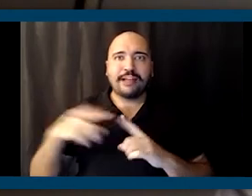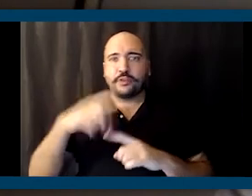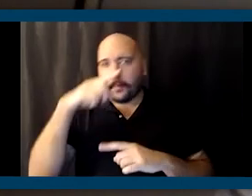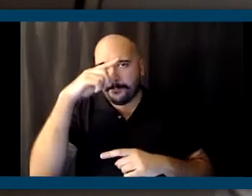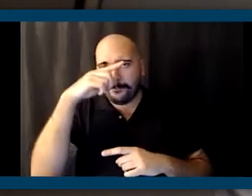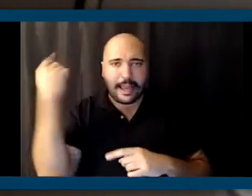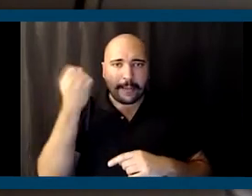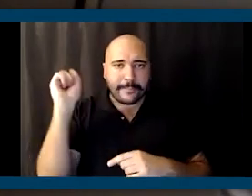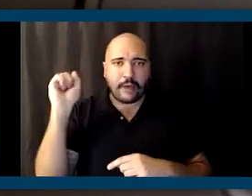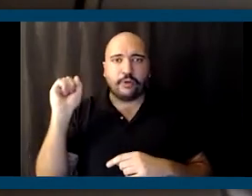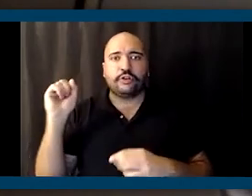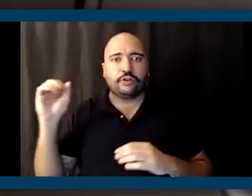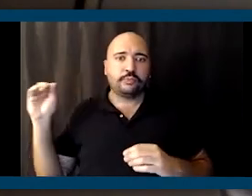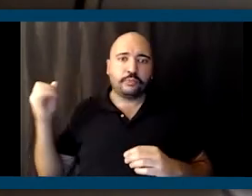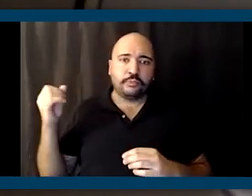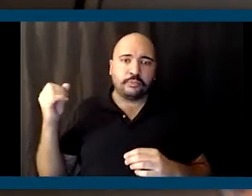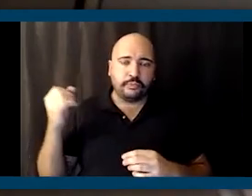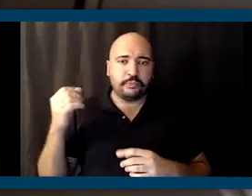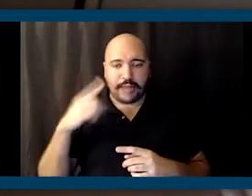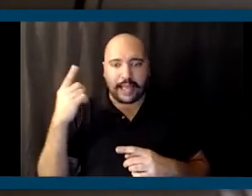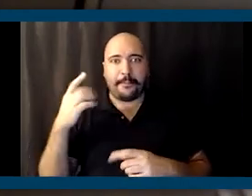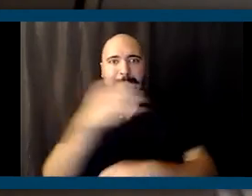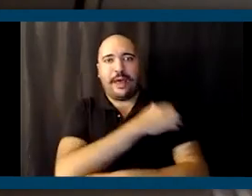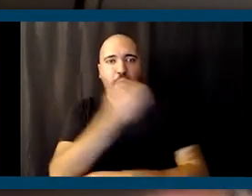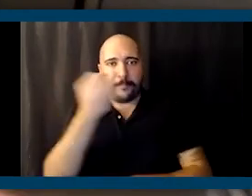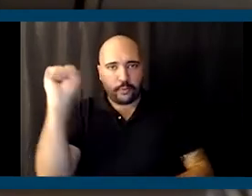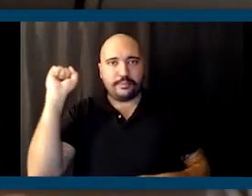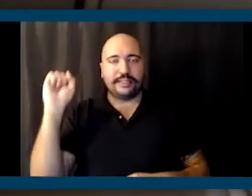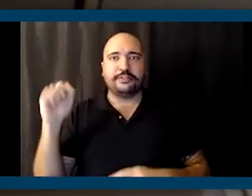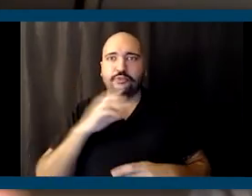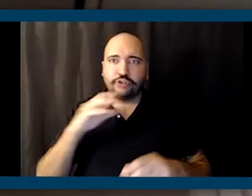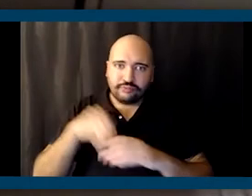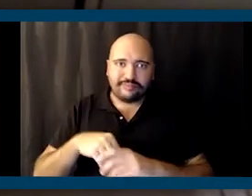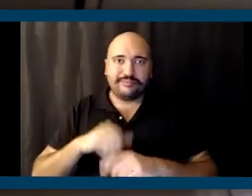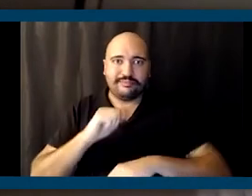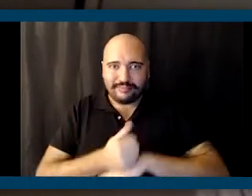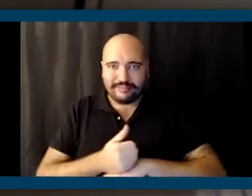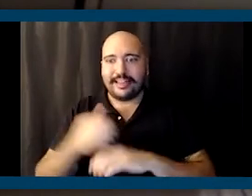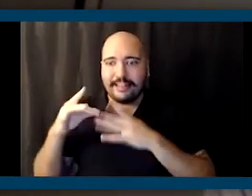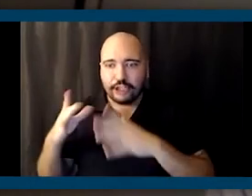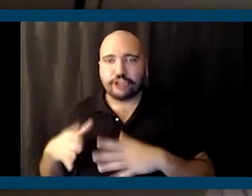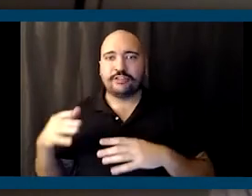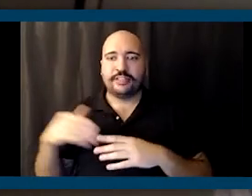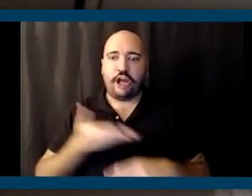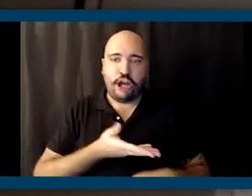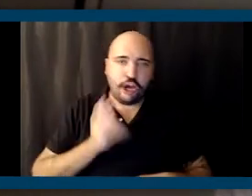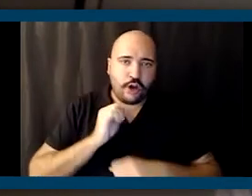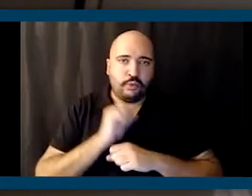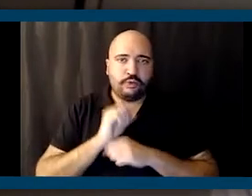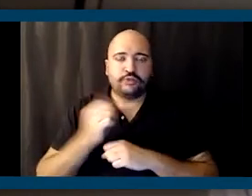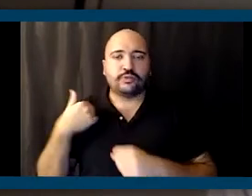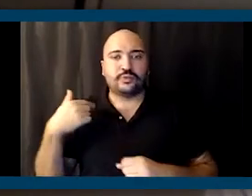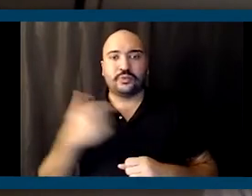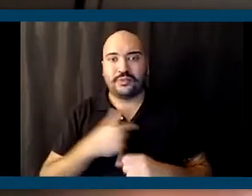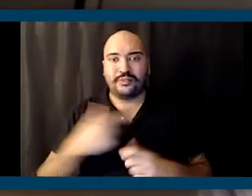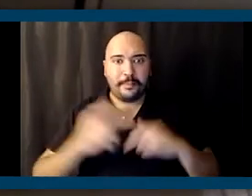um, had, had, um, internalized and in developing leaders into our work. Um, you know, so we have, um, you